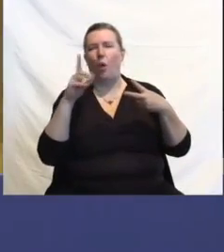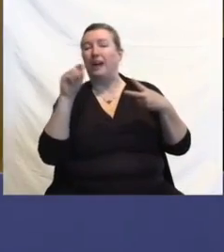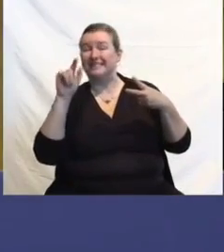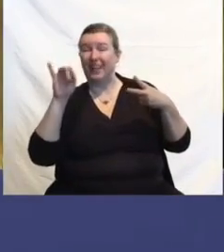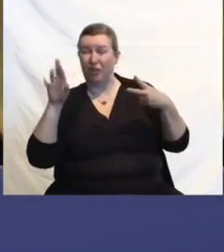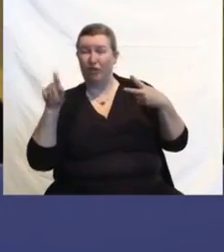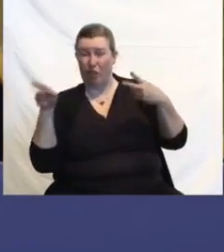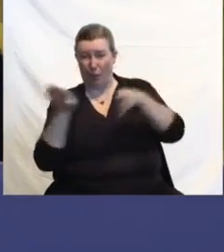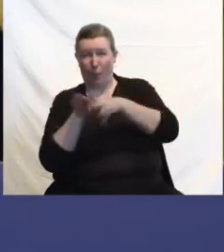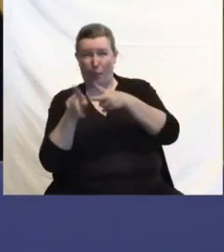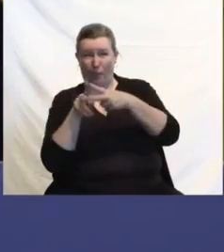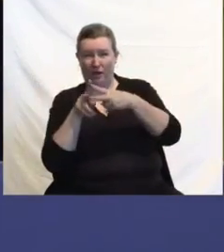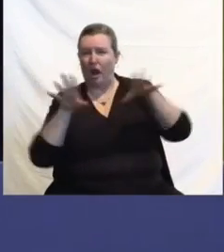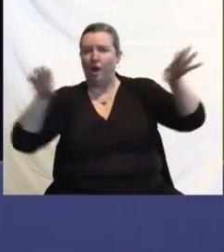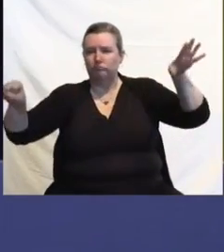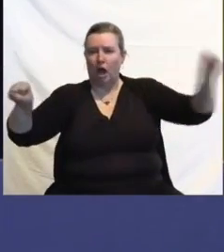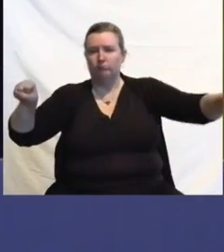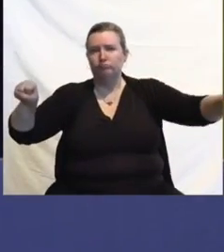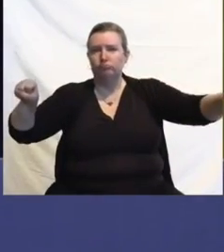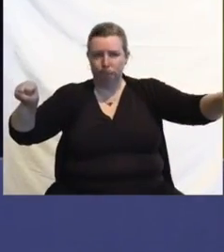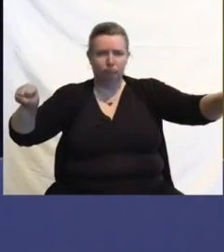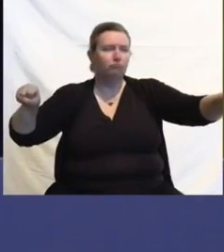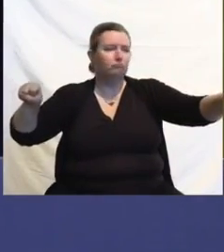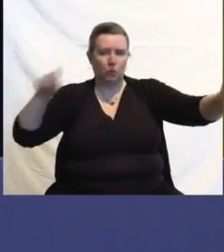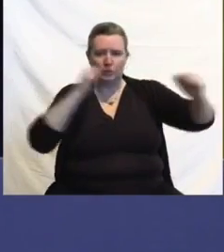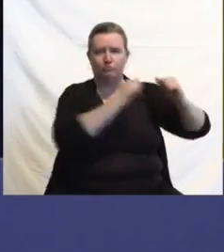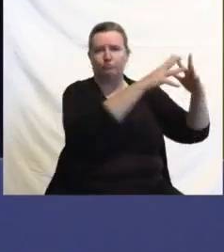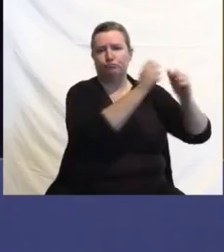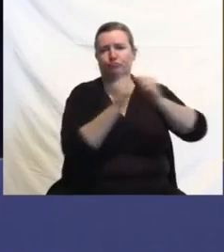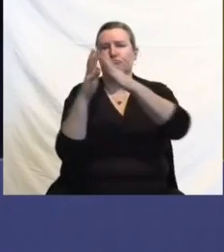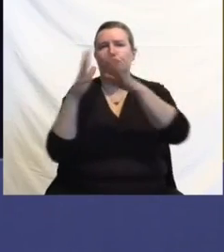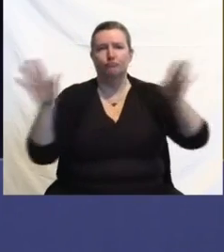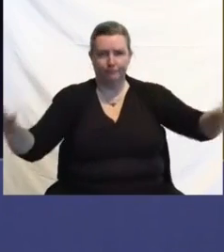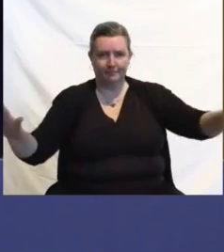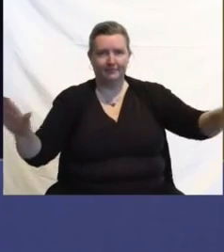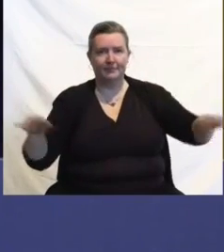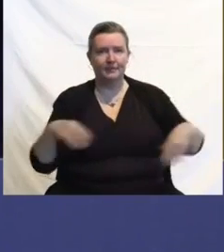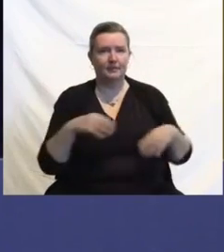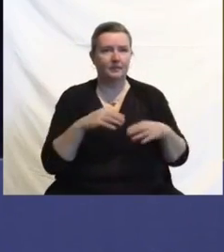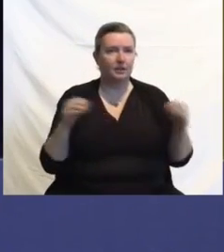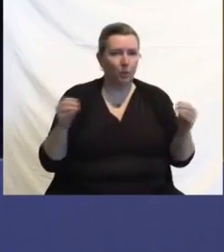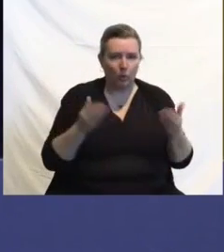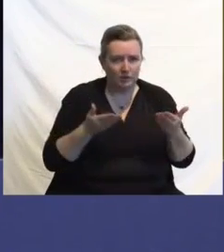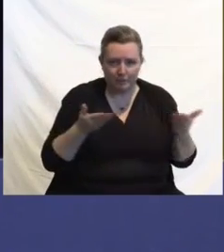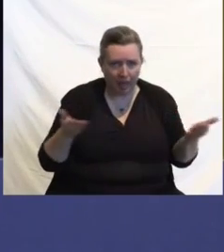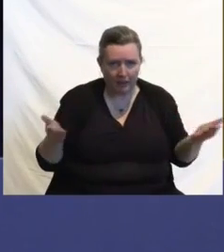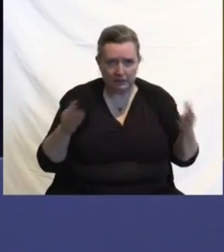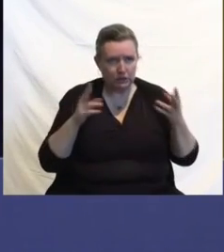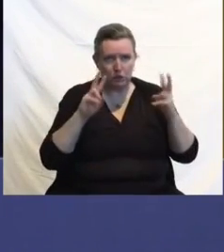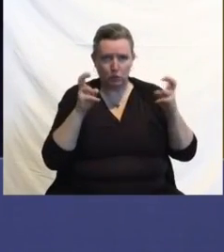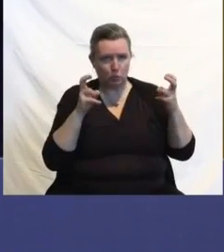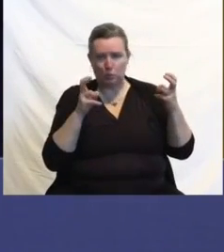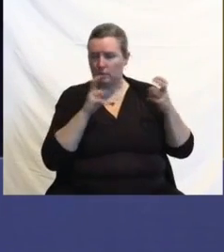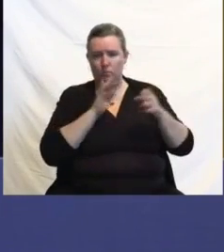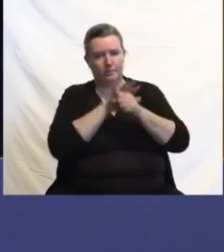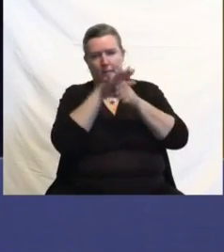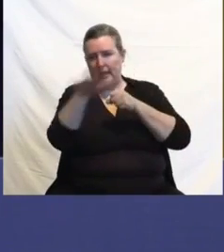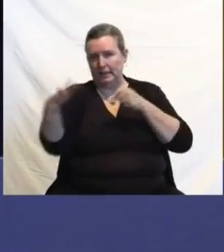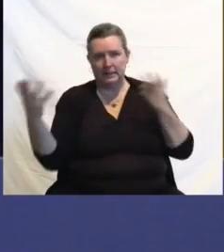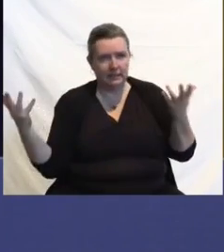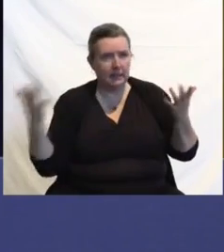question, there's no supply issue here. Please God, it stays that way. But we have the supply for